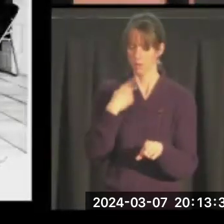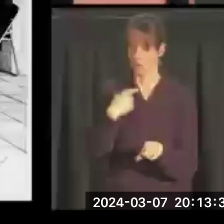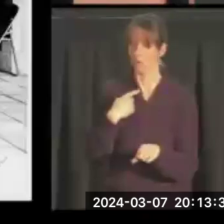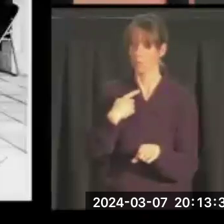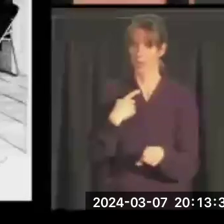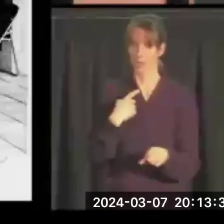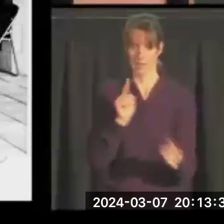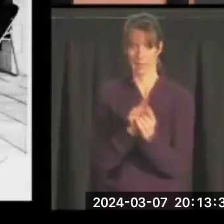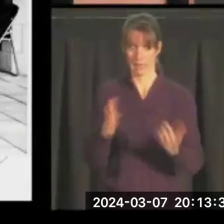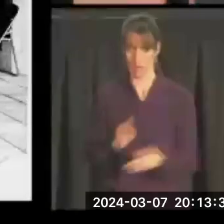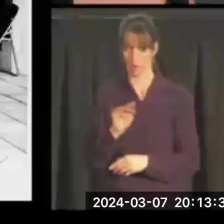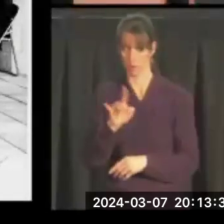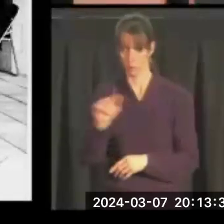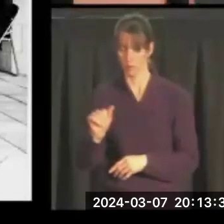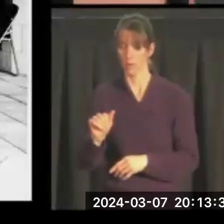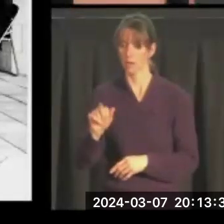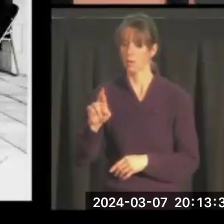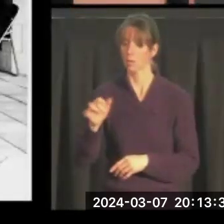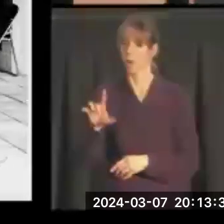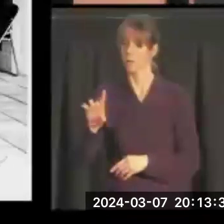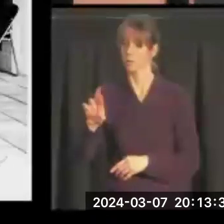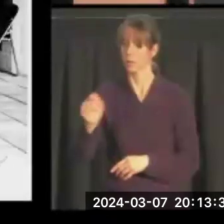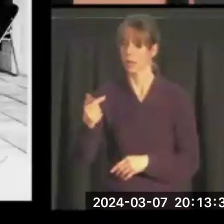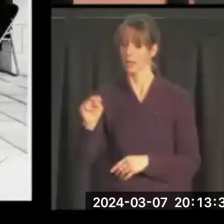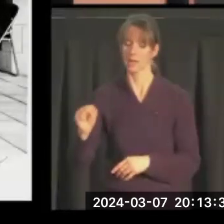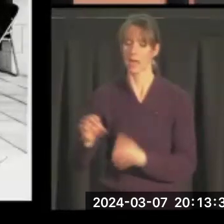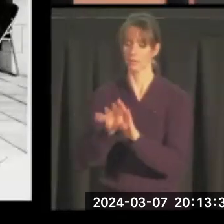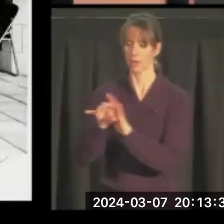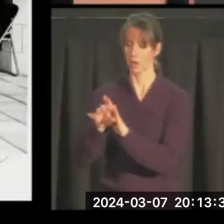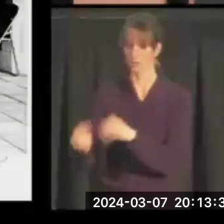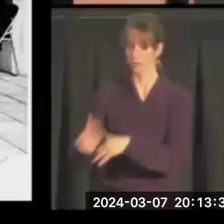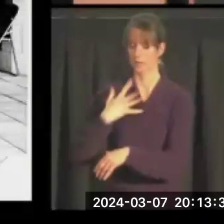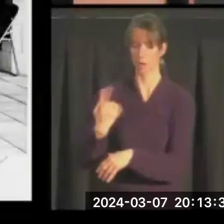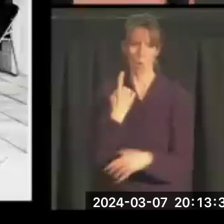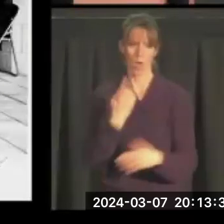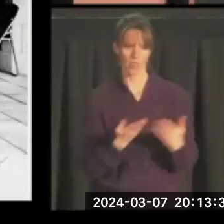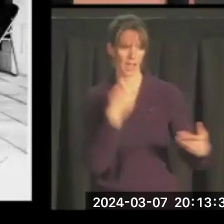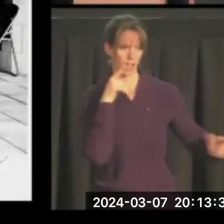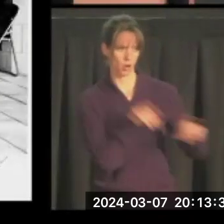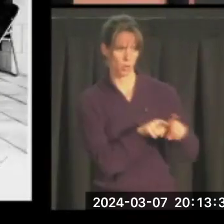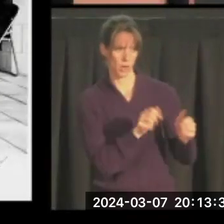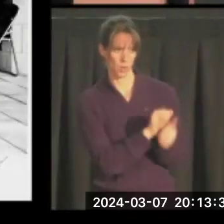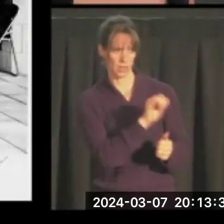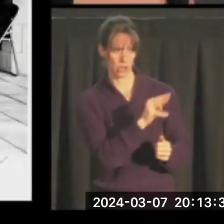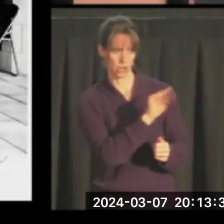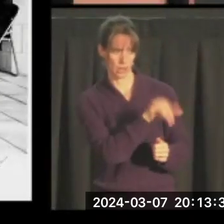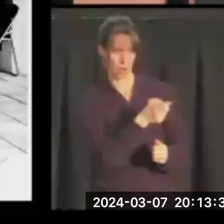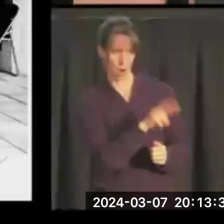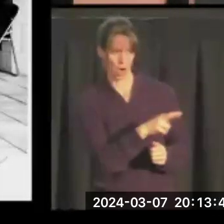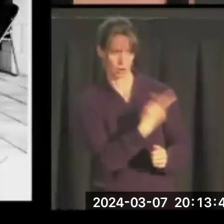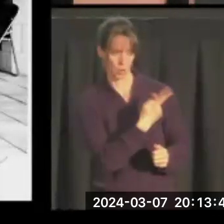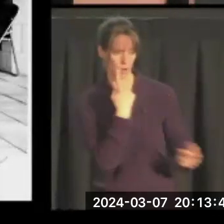person in Missoula. Ronald Reagan did a videotape, sent it to me, and he said there's only one thing I've ever agreed with Jimmy Carter about,